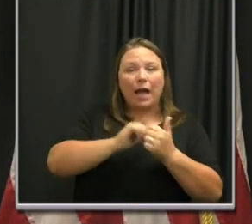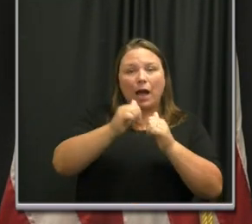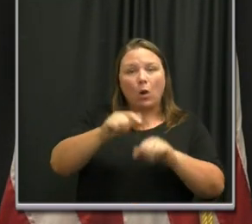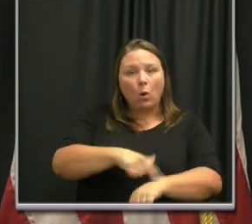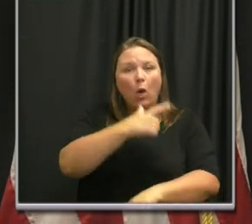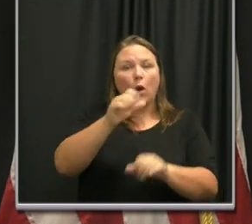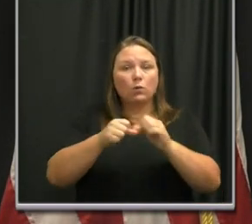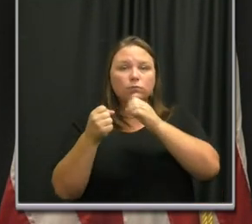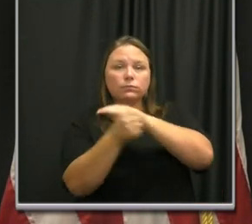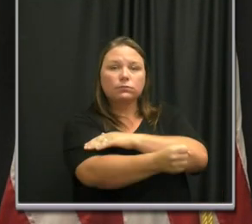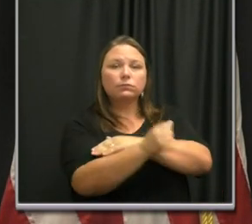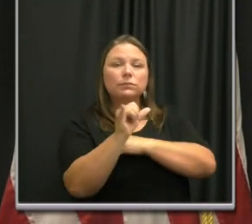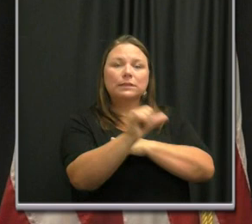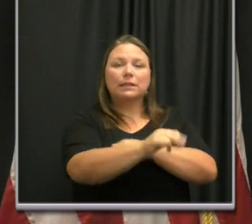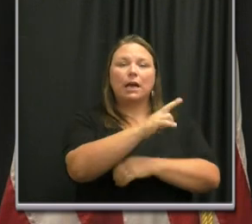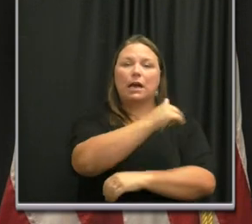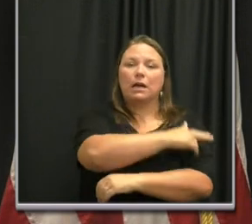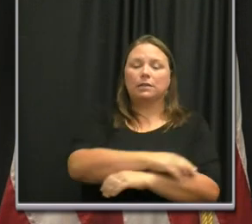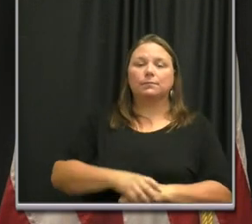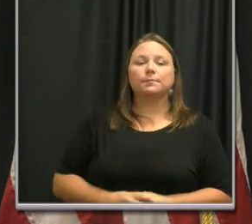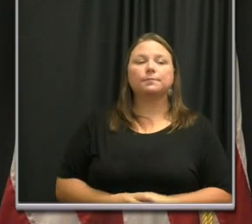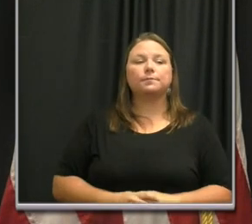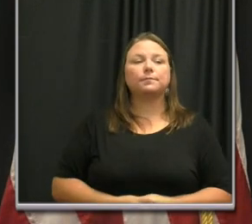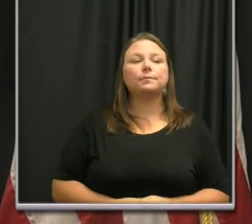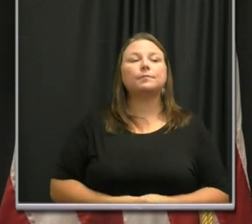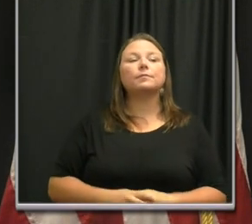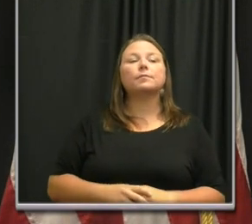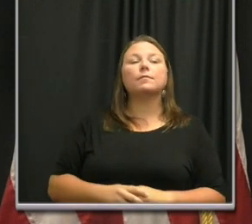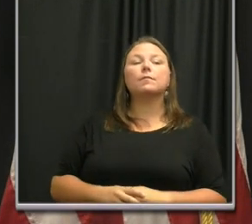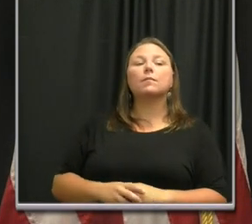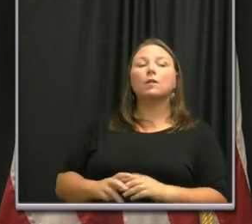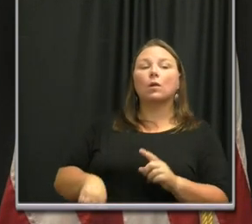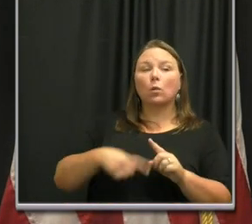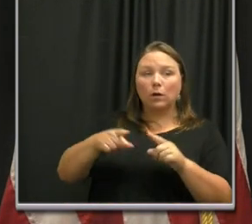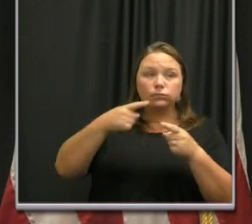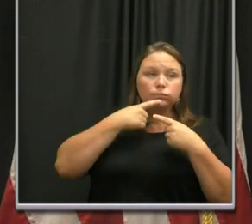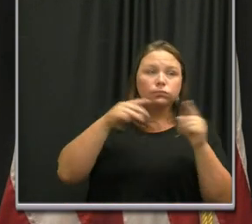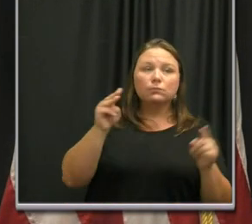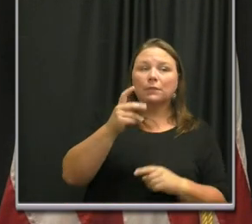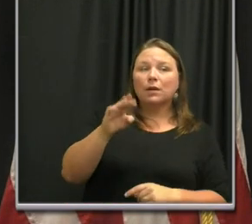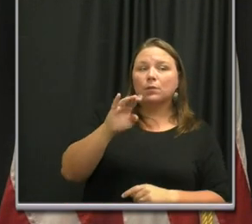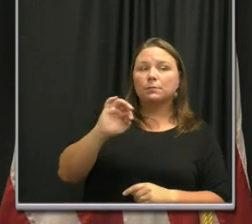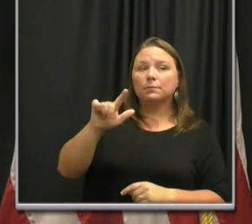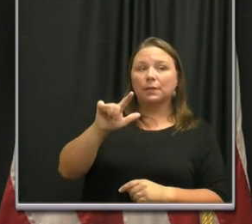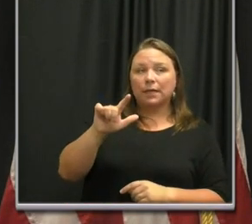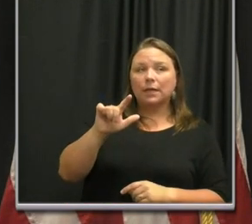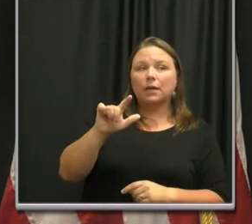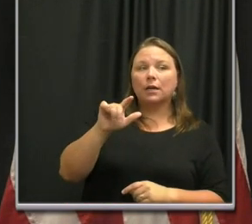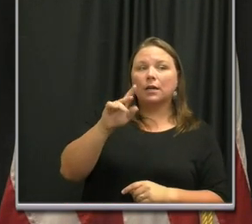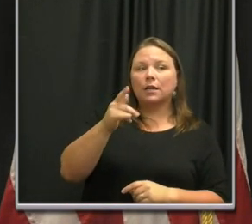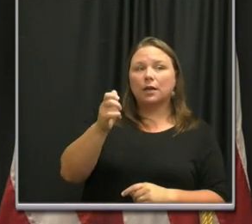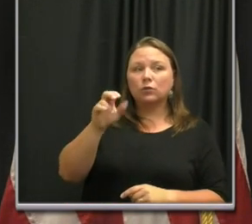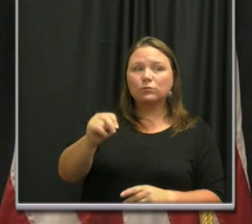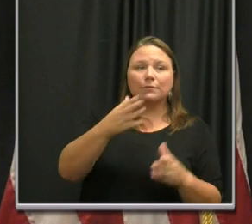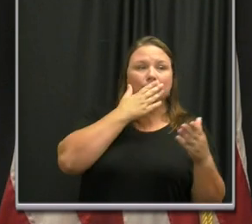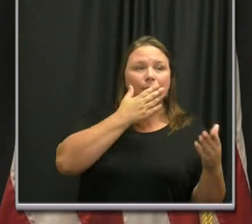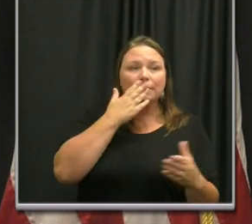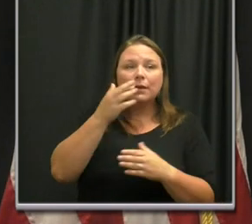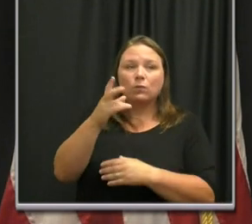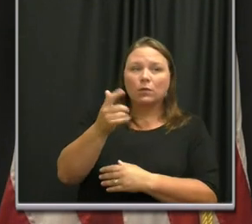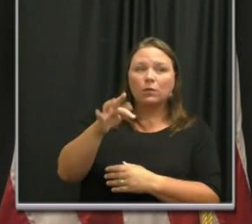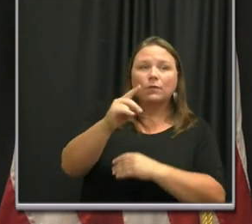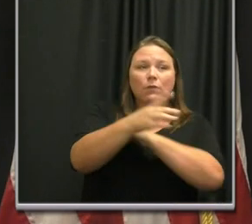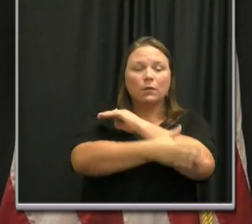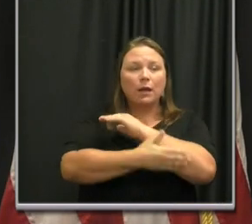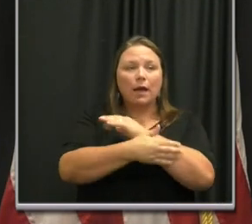of hospitalization. Now, upon issuing their mask ordinance, Mayor Bill Ketron thanked Rutherford County residents and local businesses